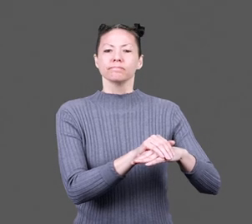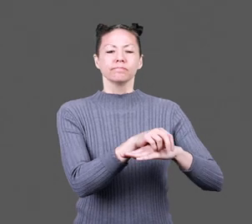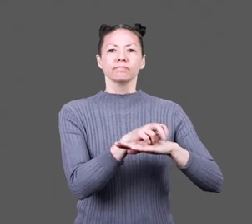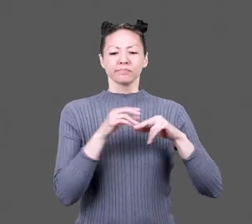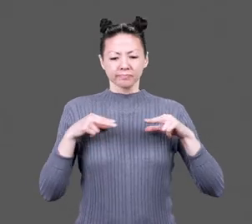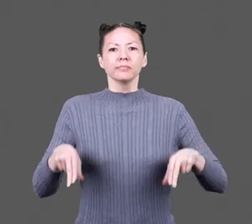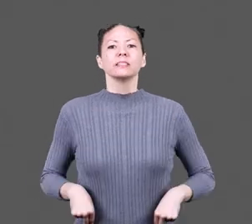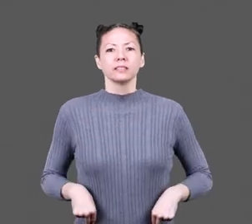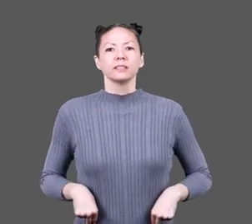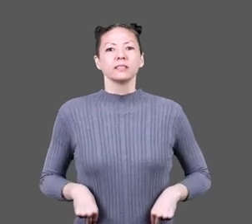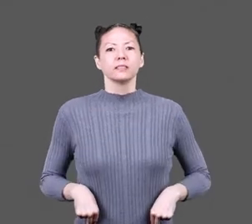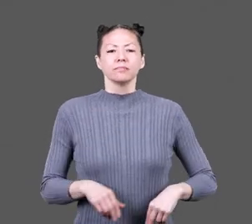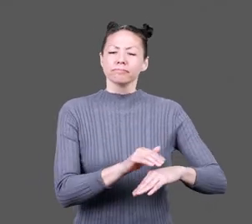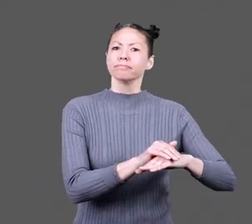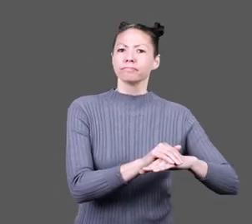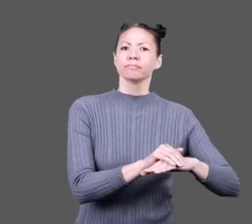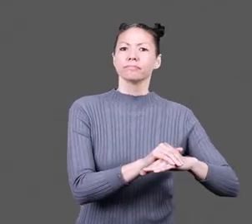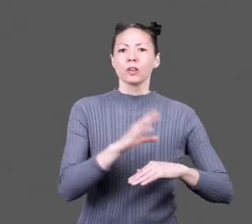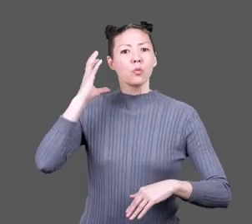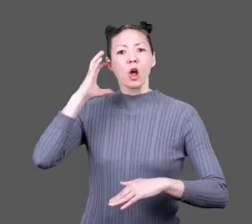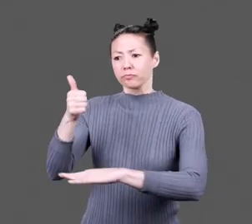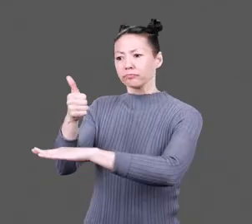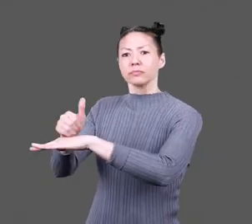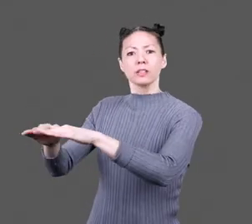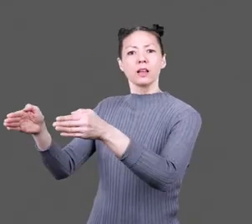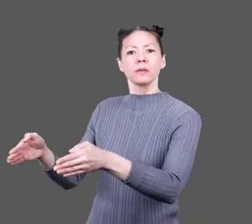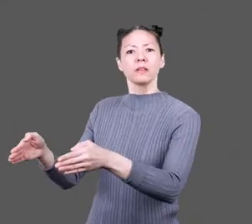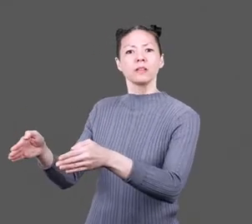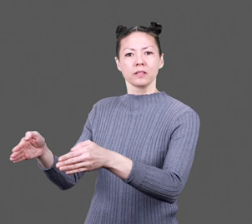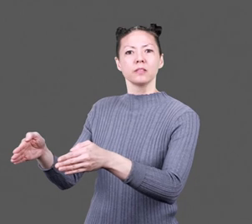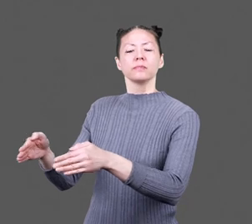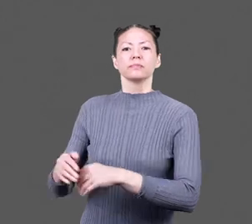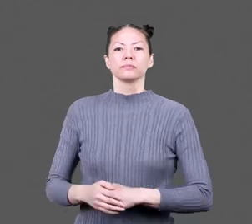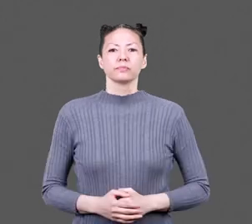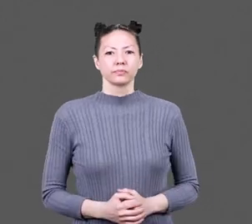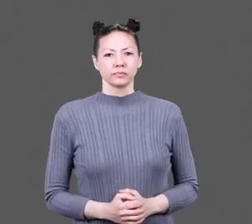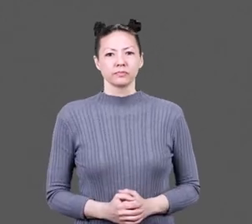suspenders and a cardigan. He holds her hand. A radio sits on the table next to them.